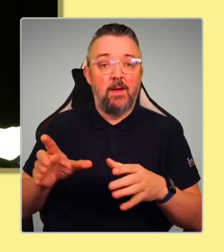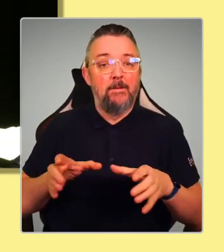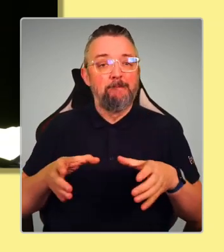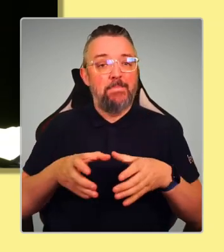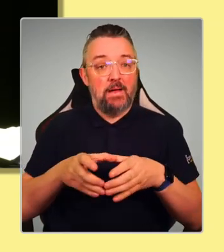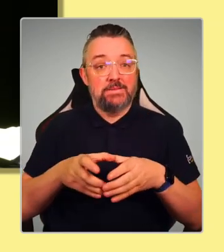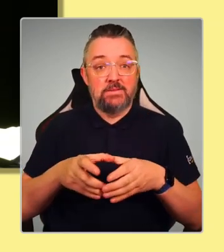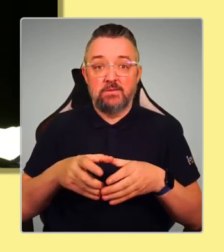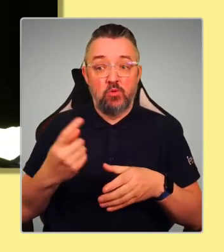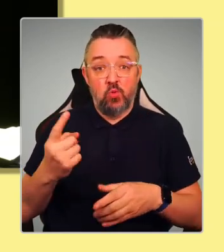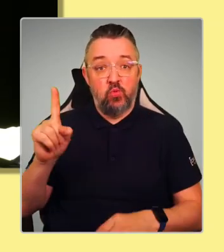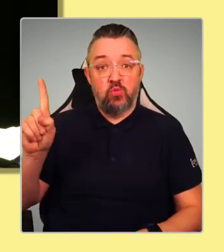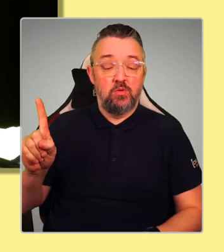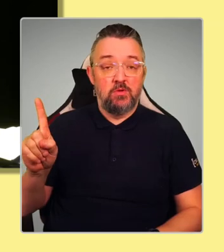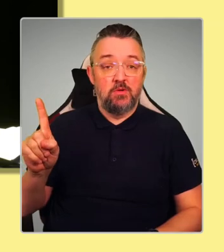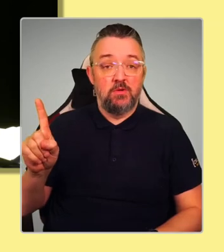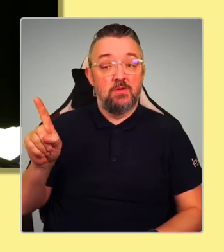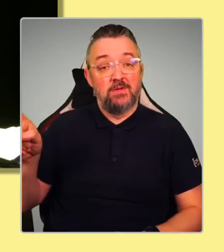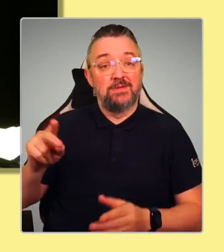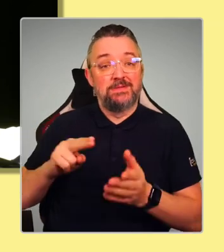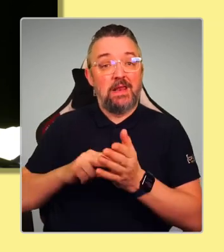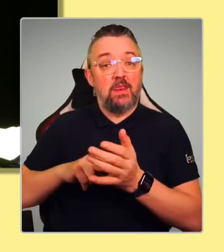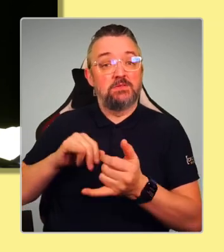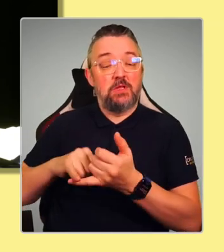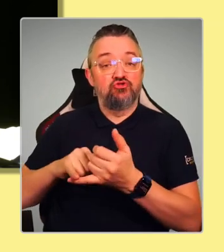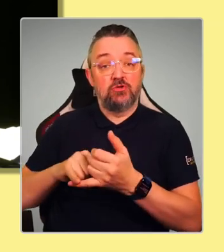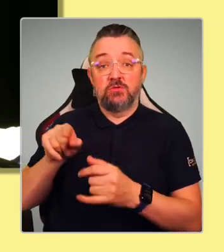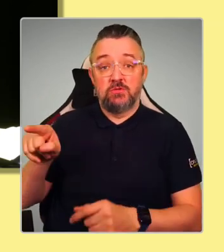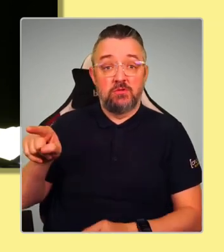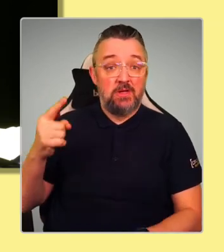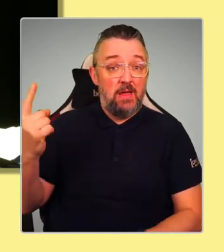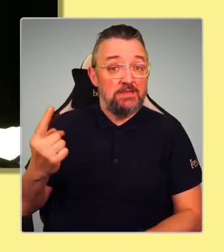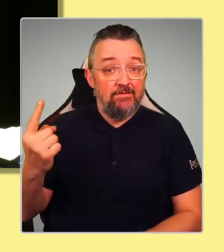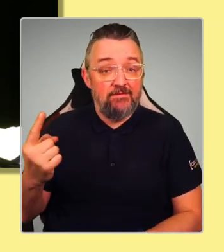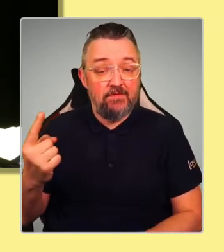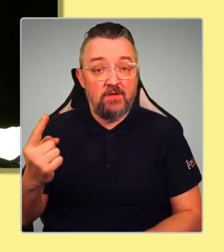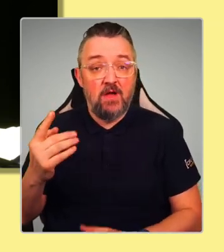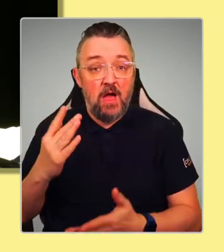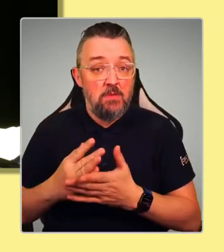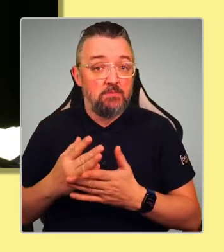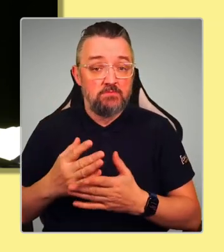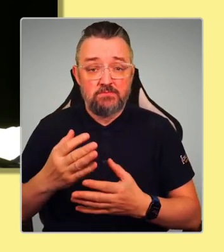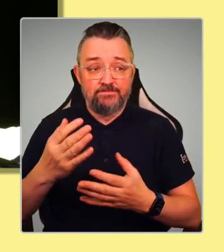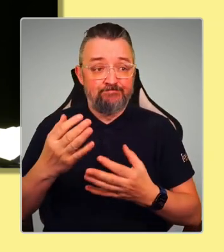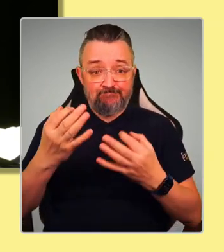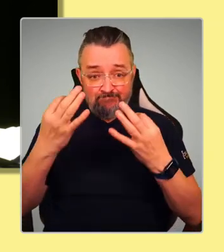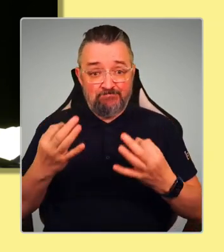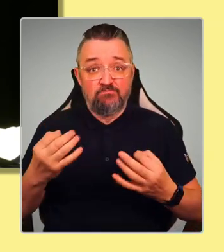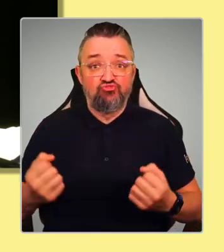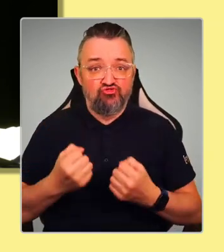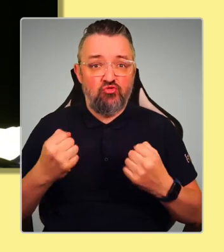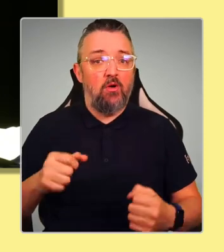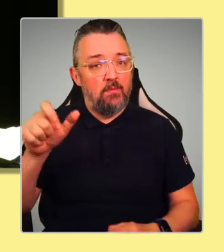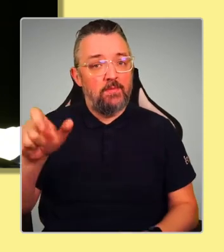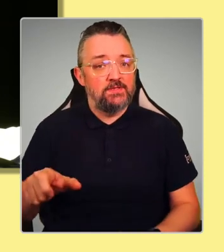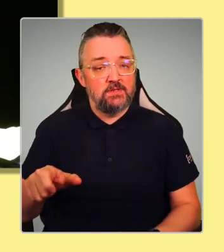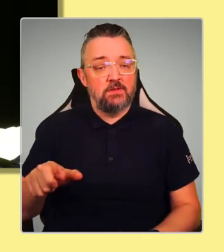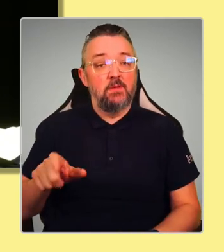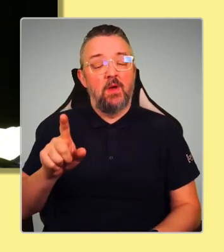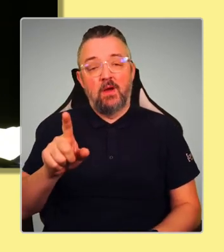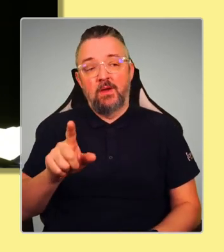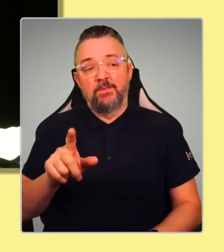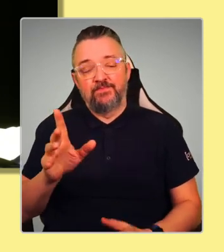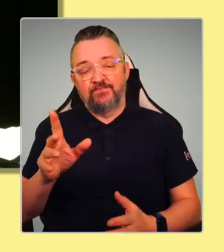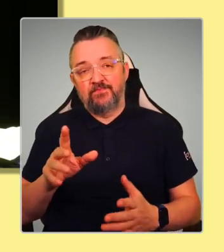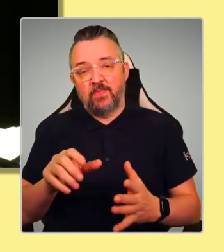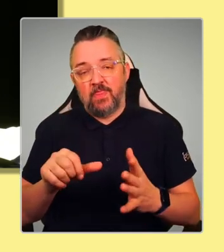anybody can accuse Nicola Sturgeon of being anything other than strong. But the problem is, Simon, and this is where I'm afraid